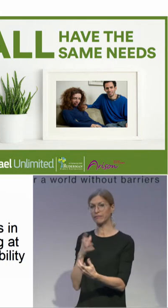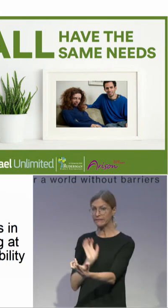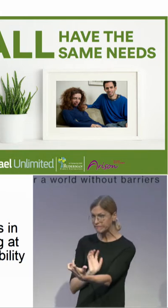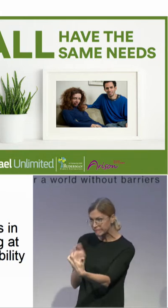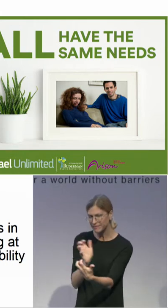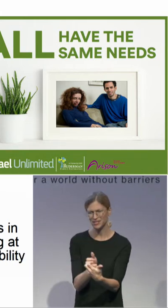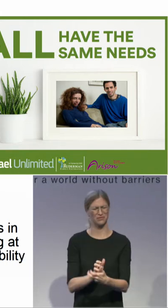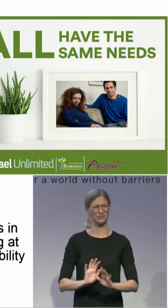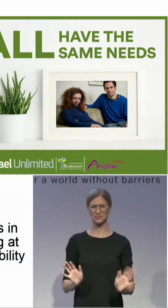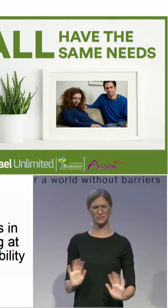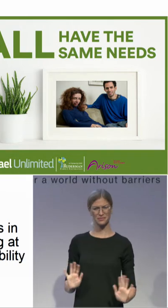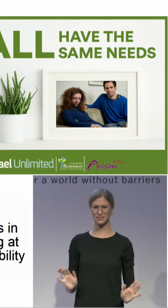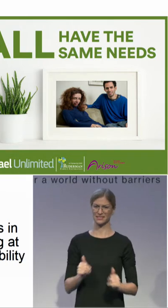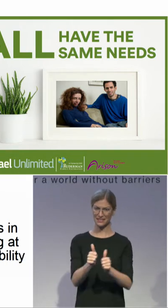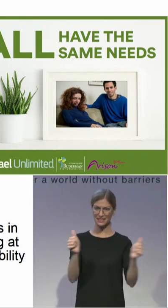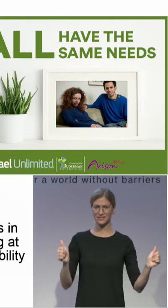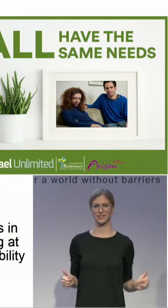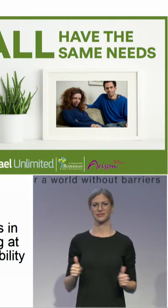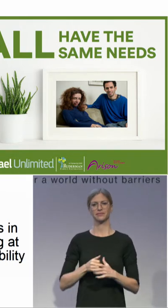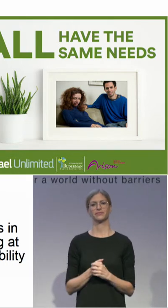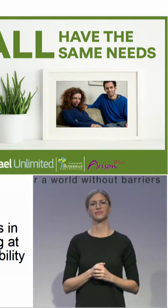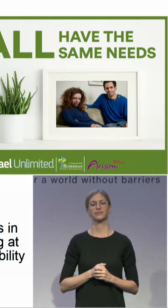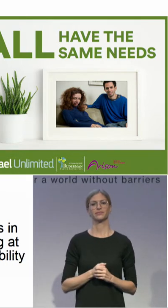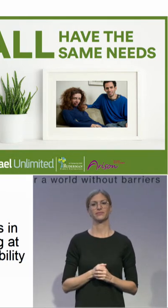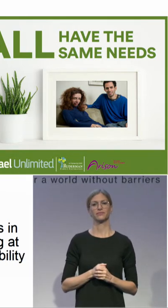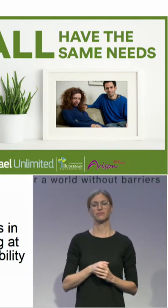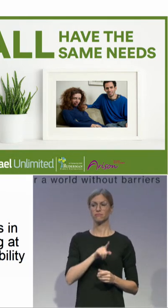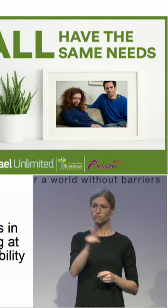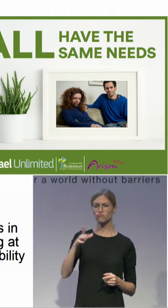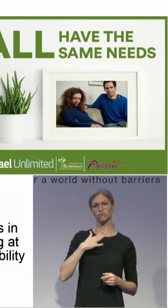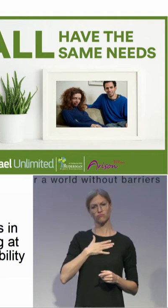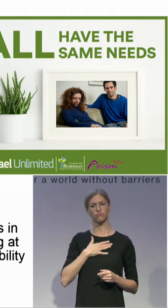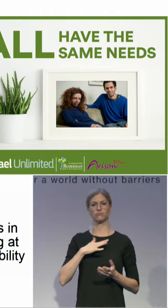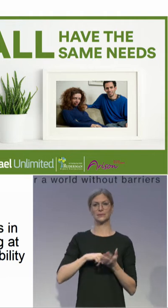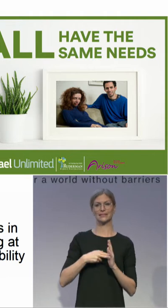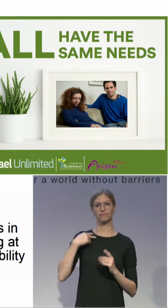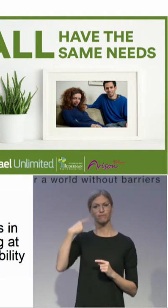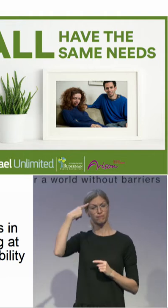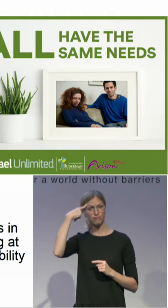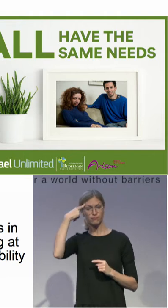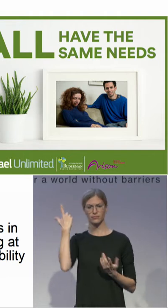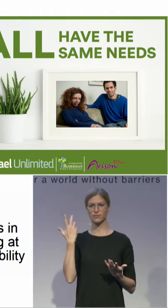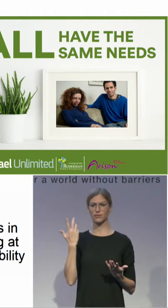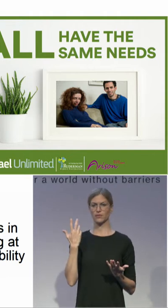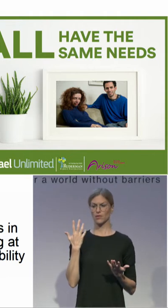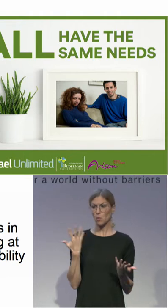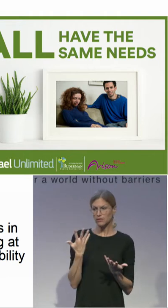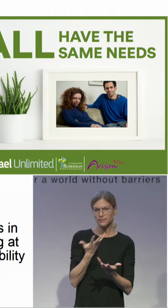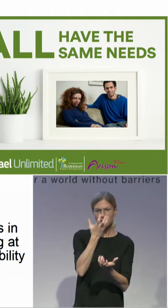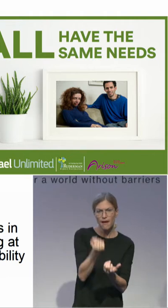services he needs in order to get there or fulfill the star that we just, the dream